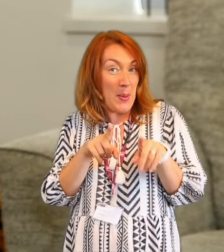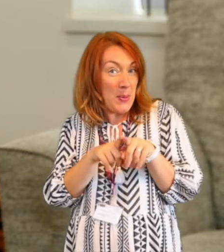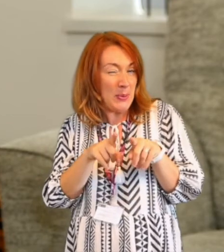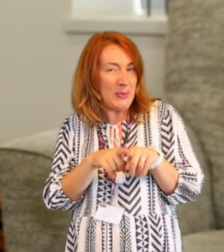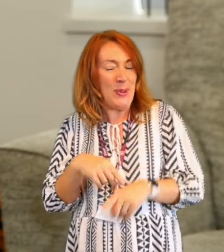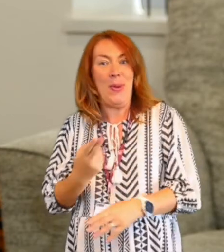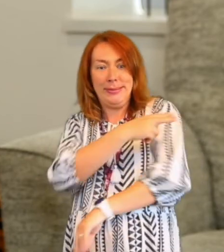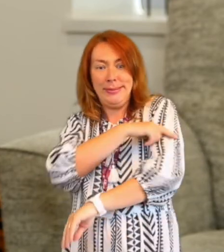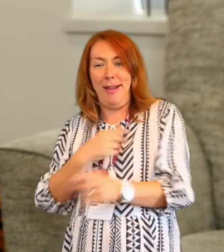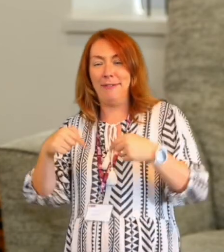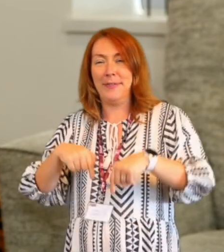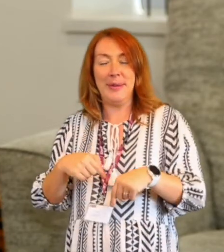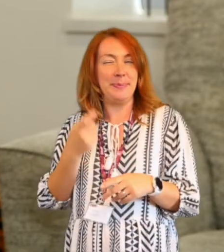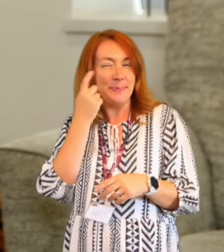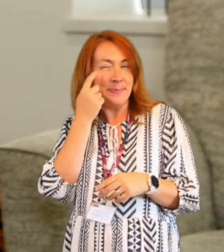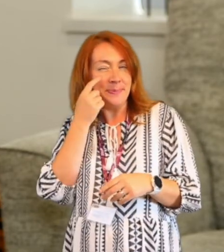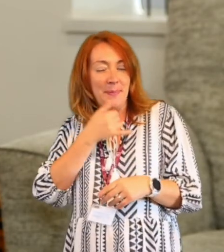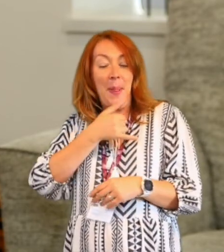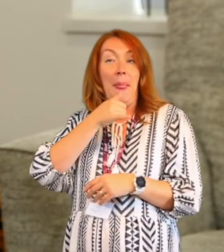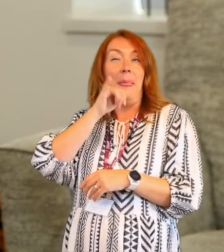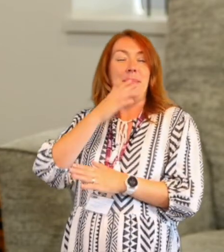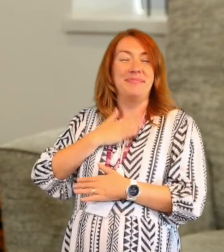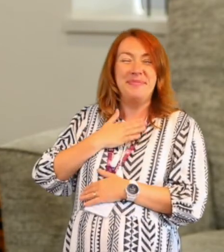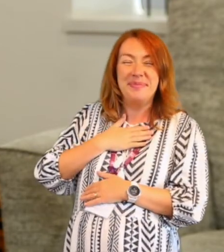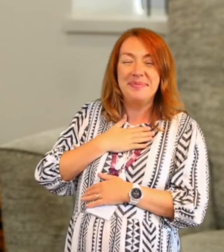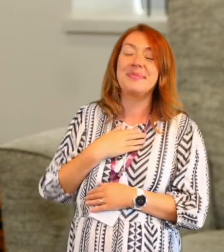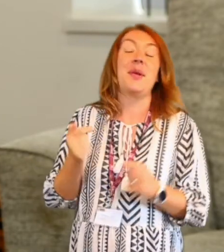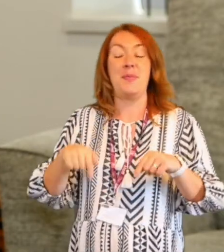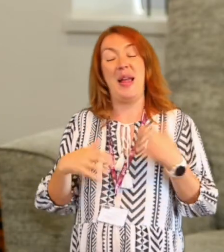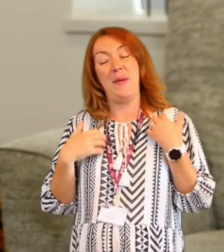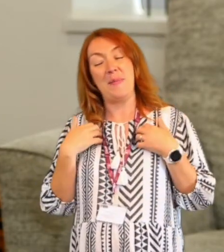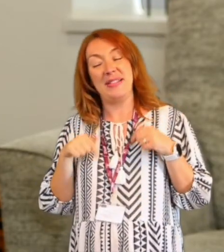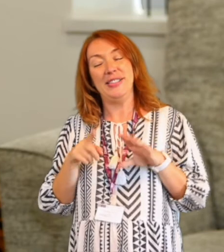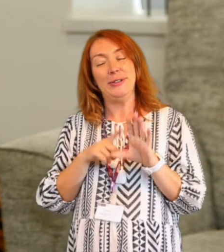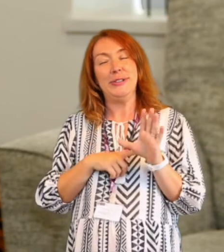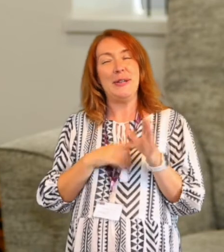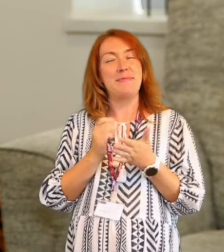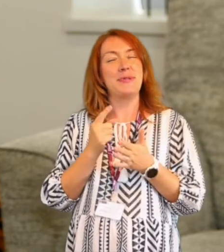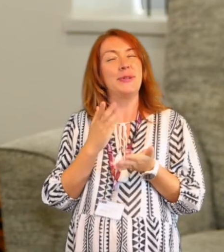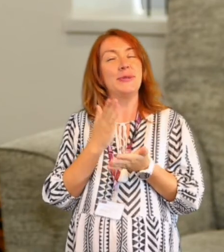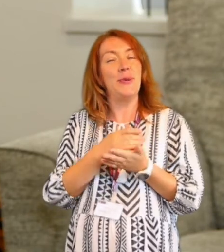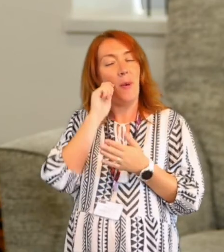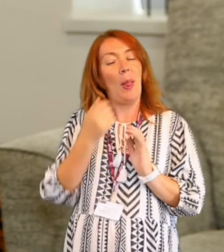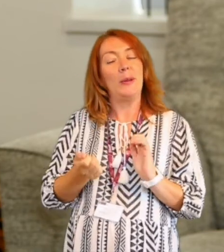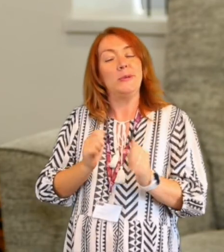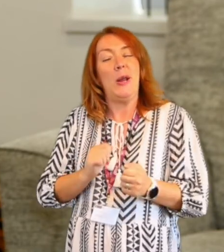But that seems to be my hobby and has been for this year. I'll move on to another one the weeks. to share my wine.